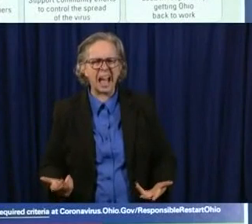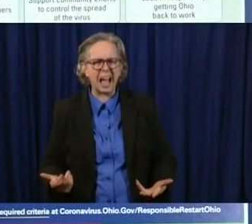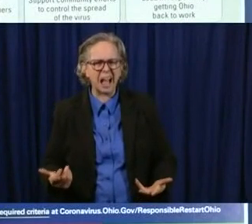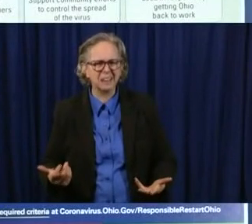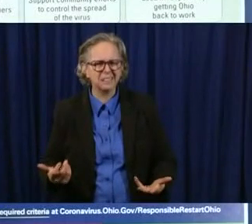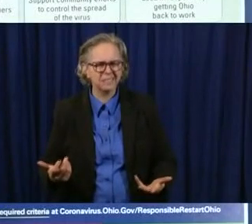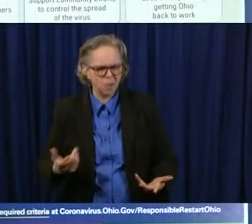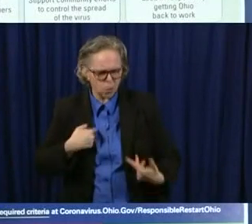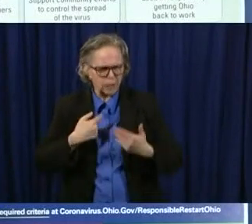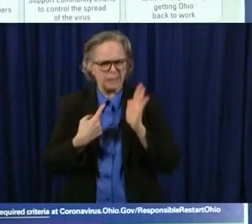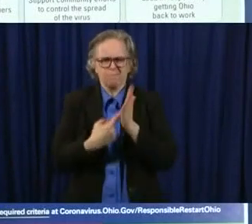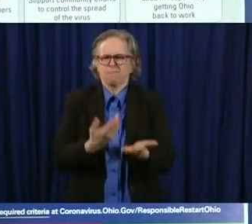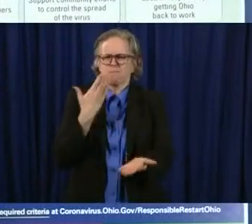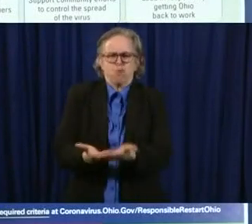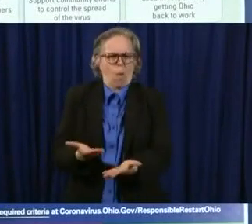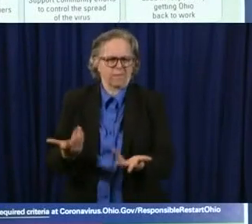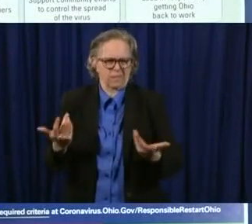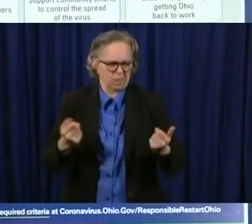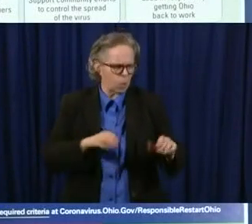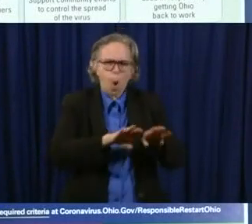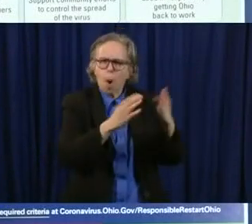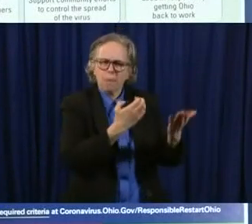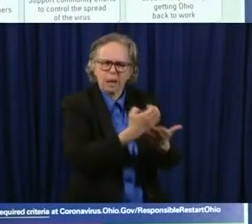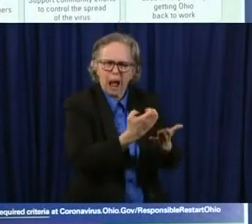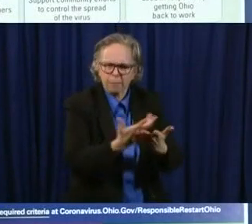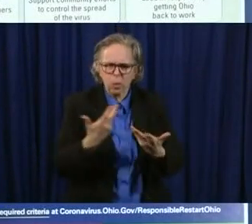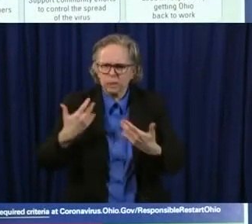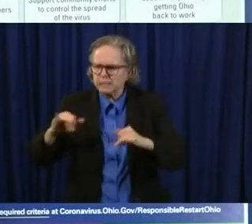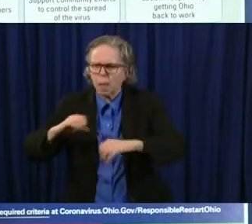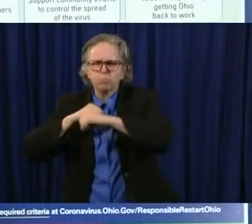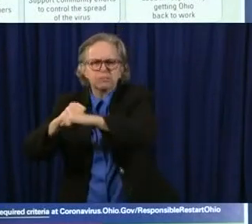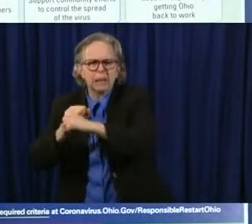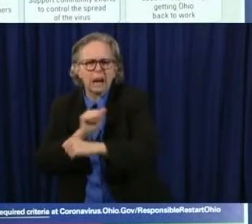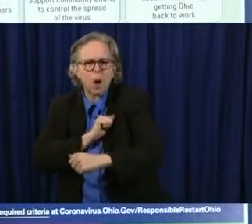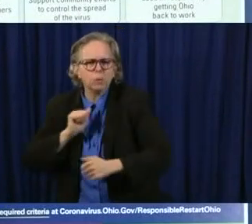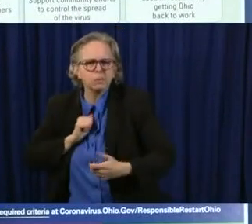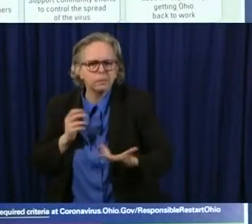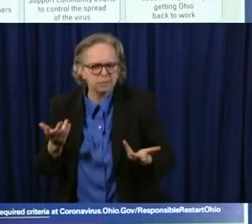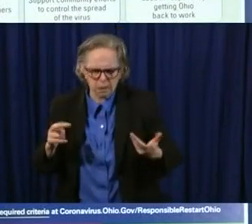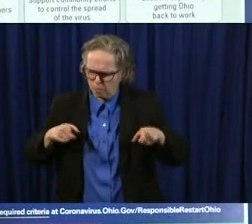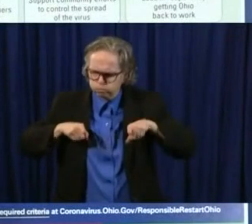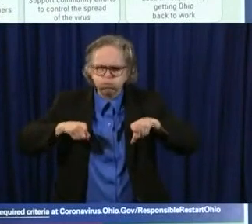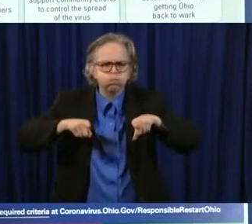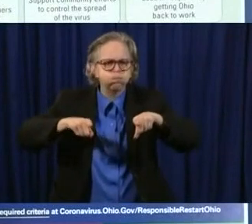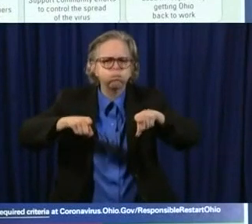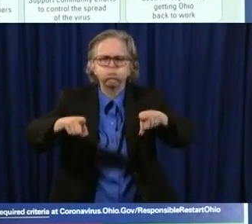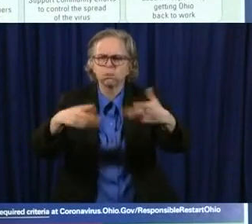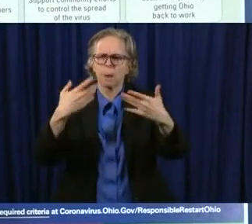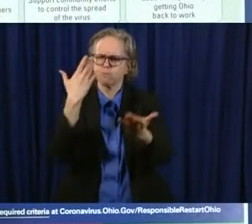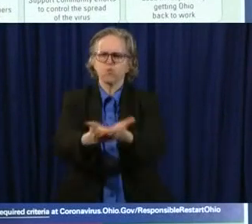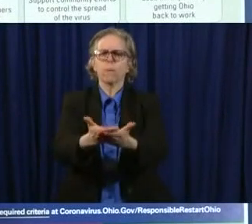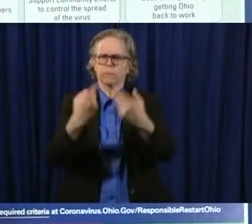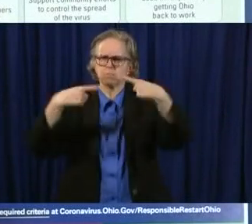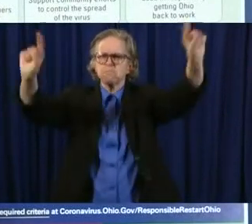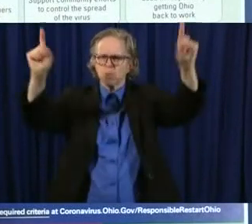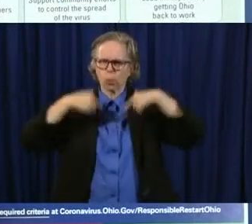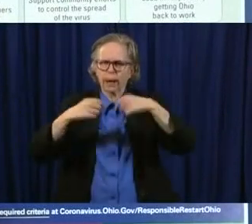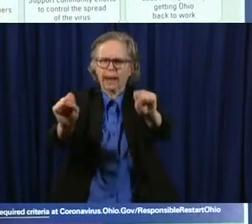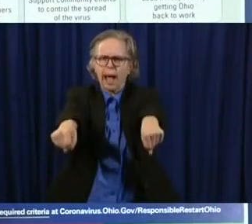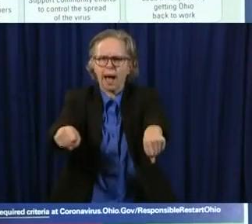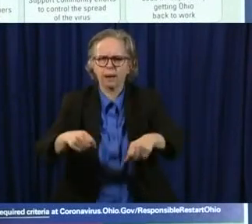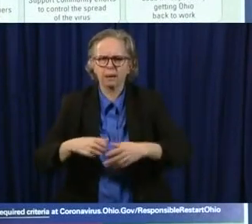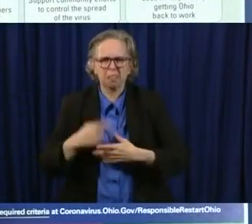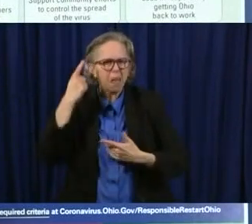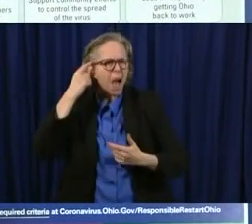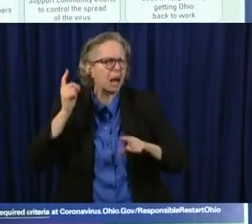time, continue to protect each other and protect our communities. So let's